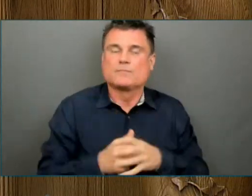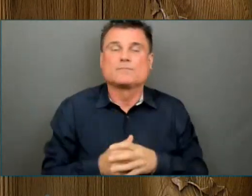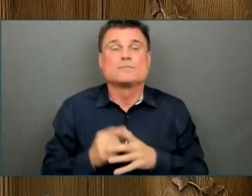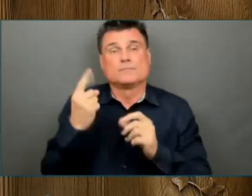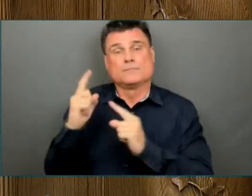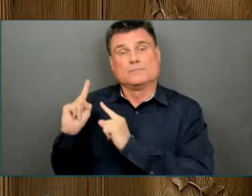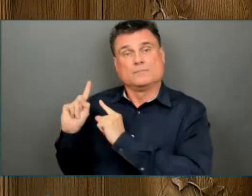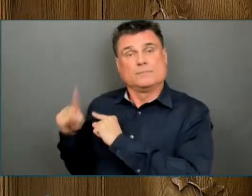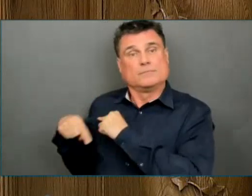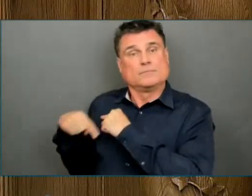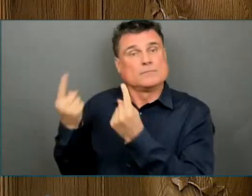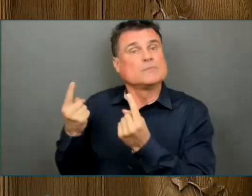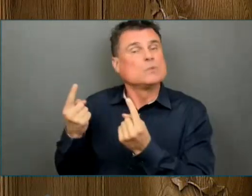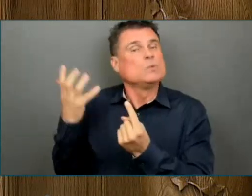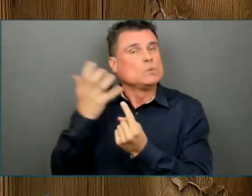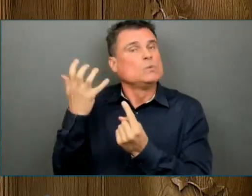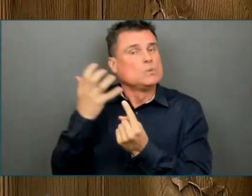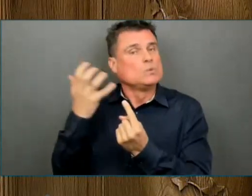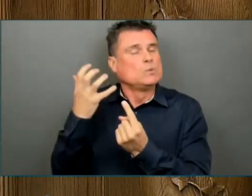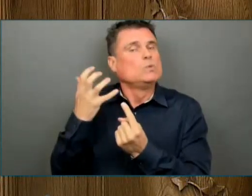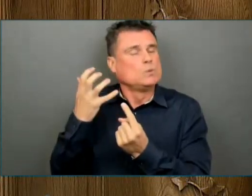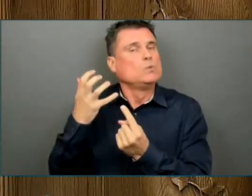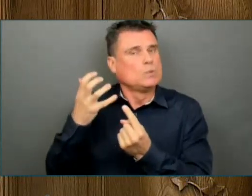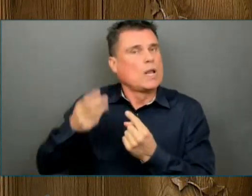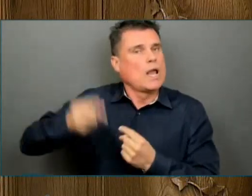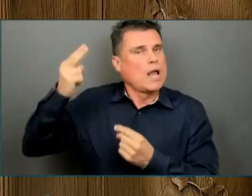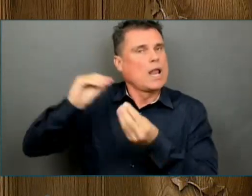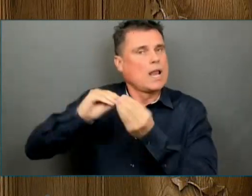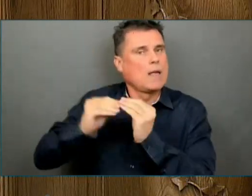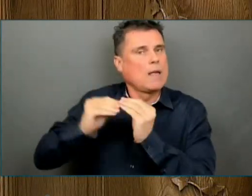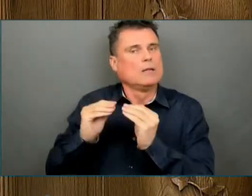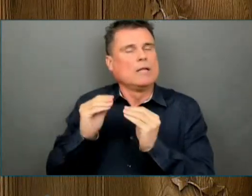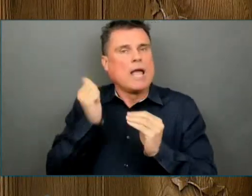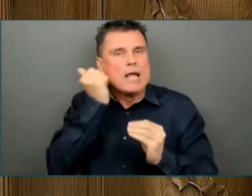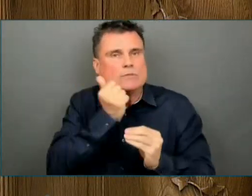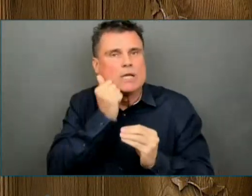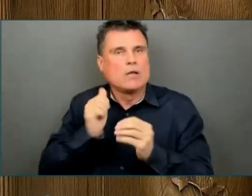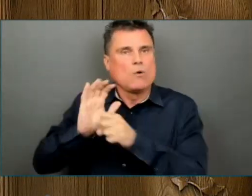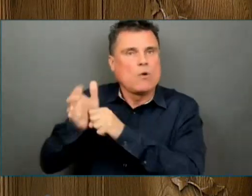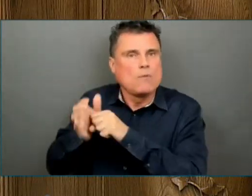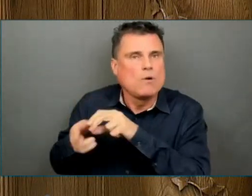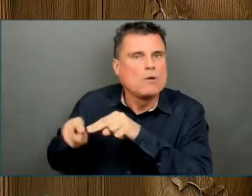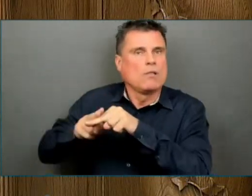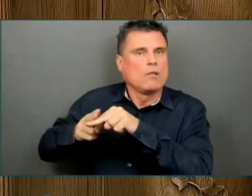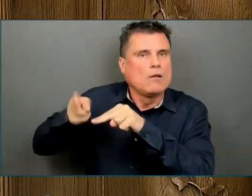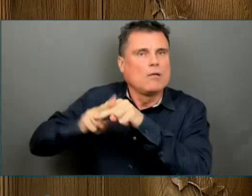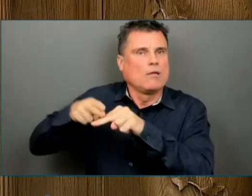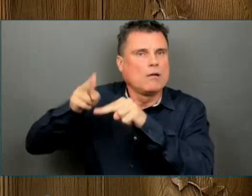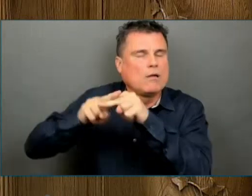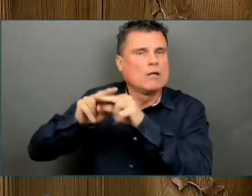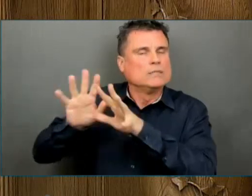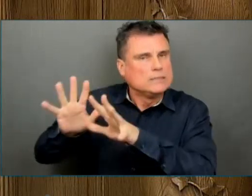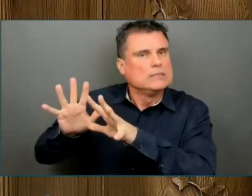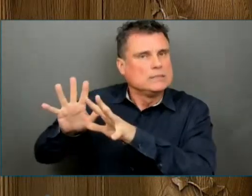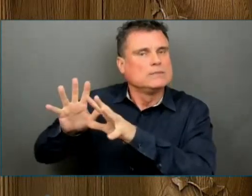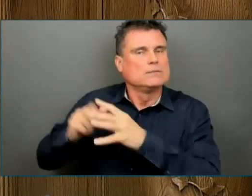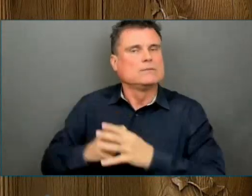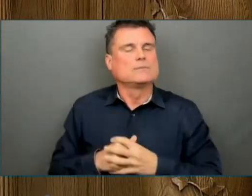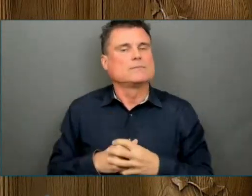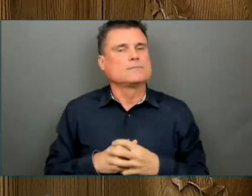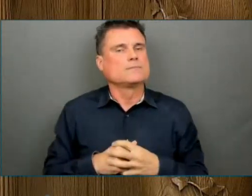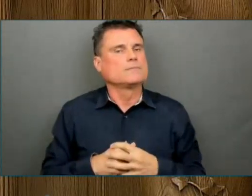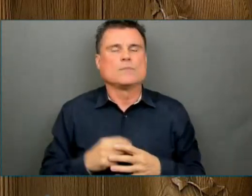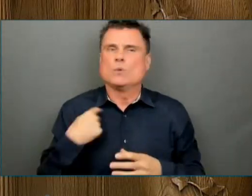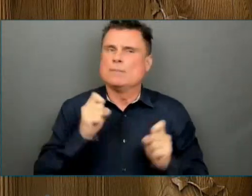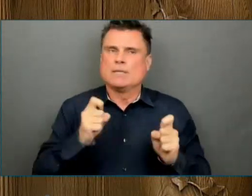must all continue working together to keep each other safe. As we get vaccines into arms as quickly as possible, we must